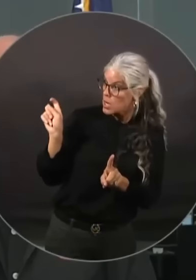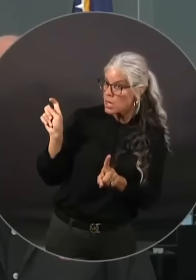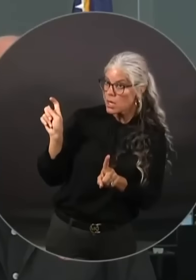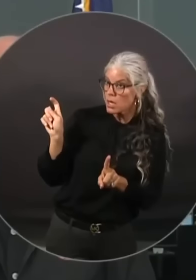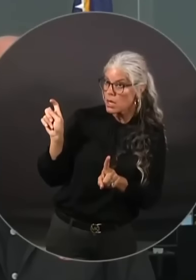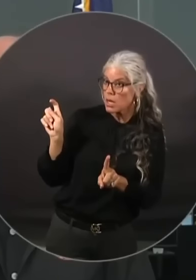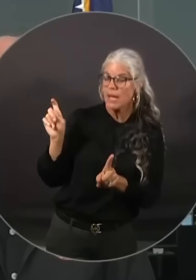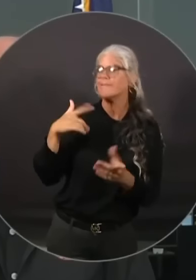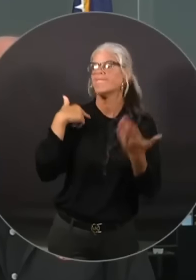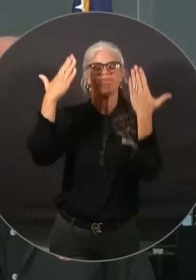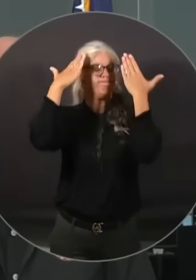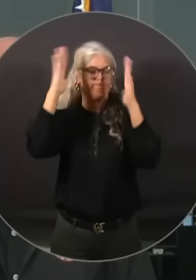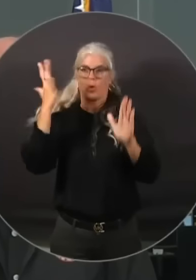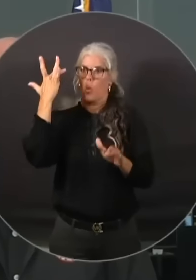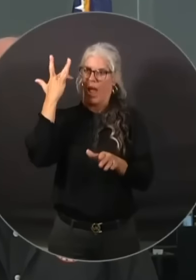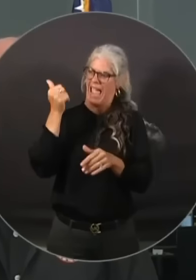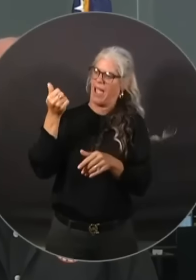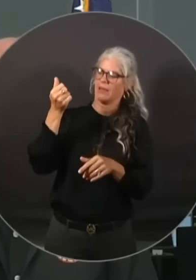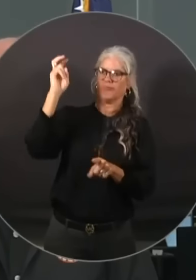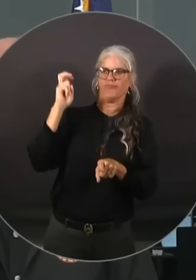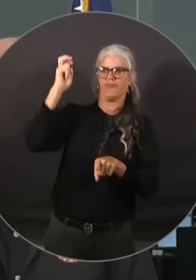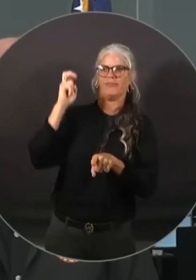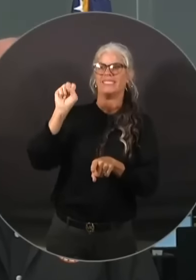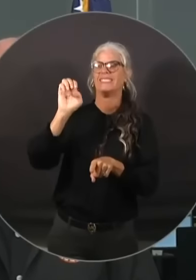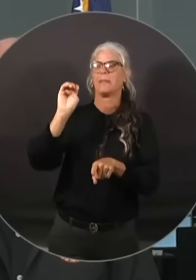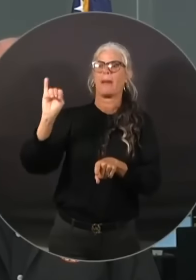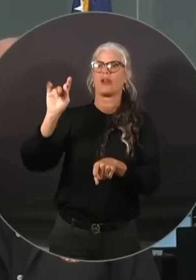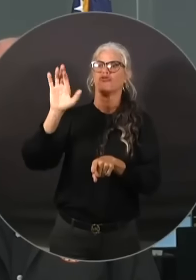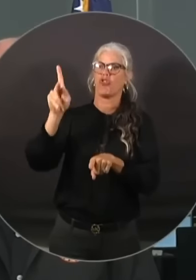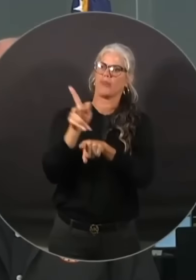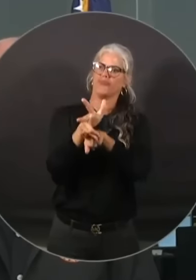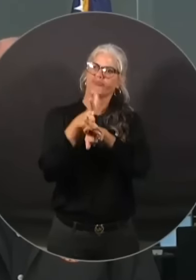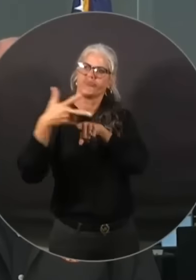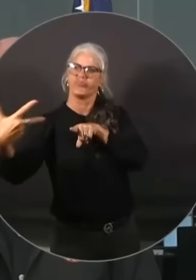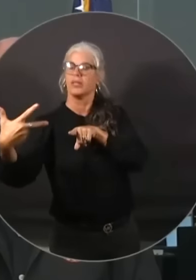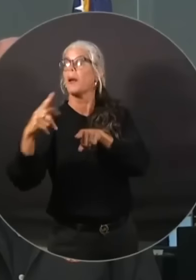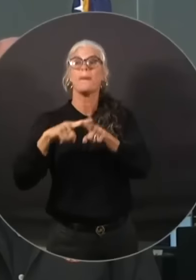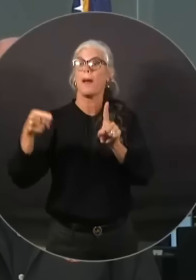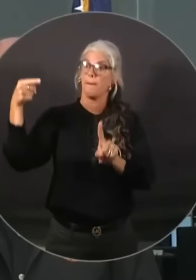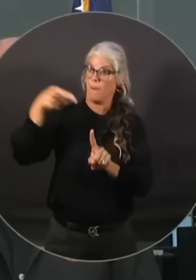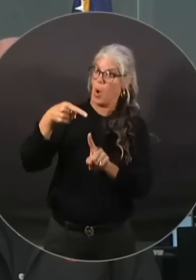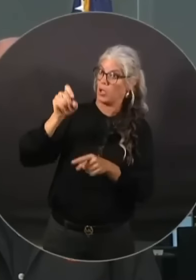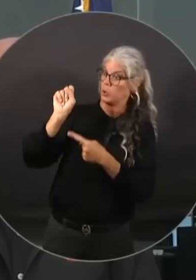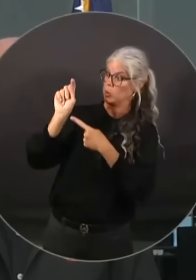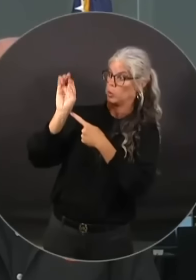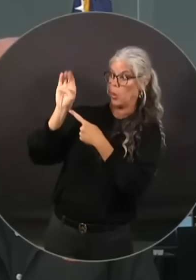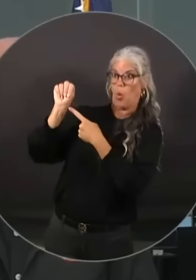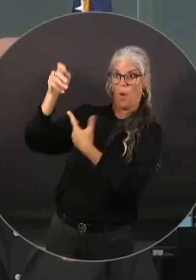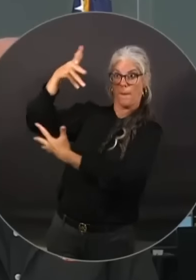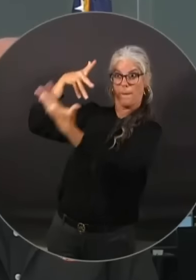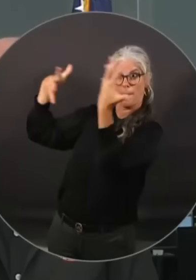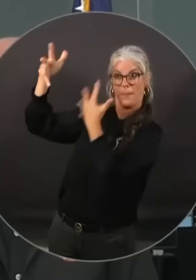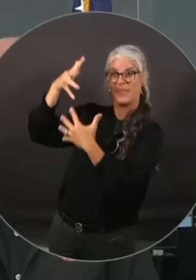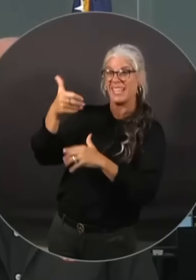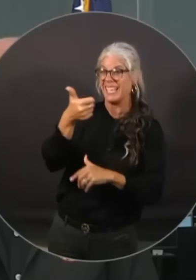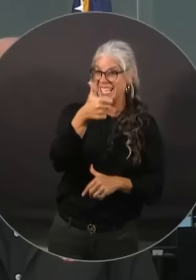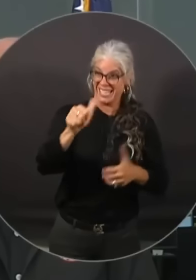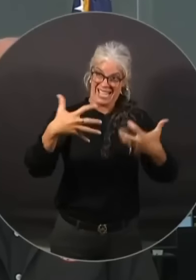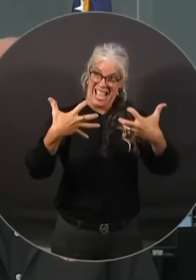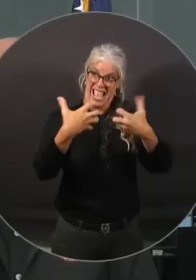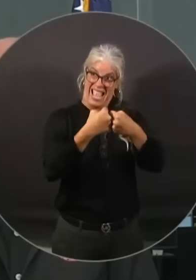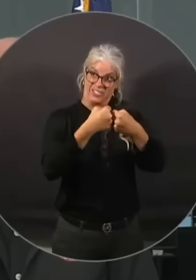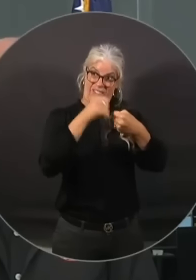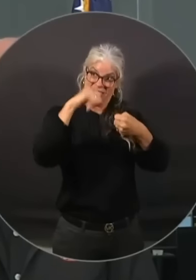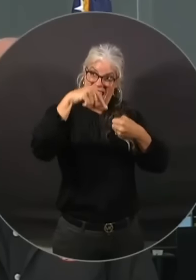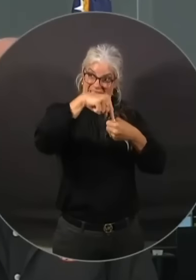don't know because we do have traffic accidents but what we do is once we're in a storm situation any accidents that are within that